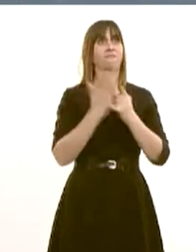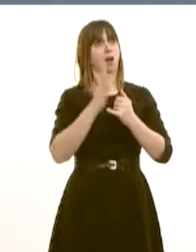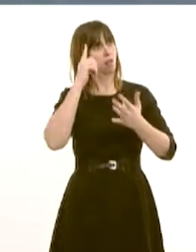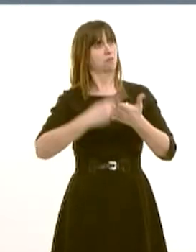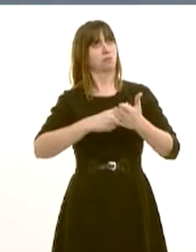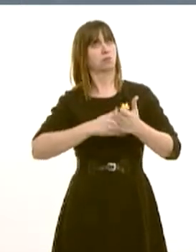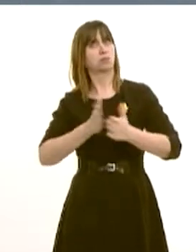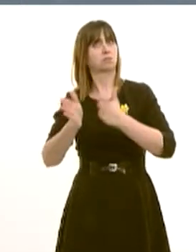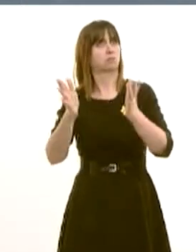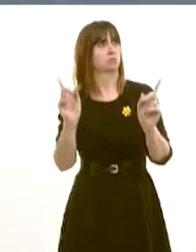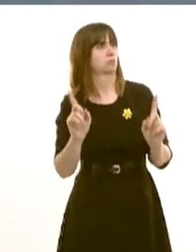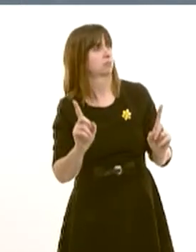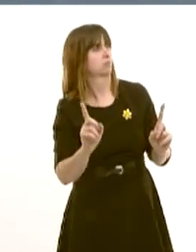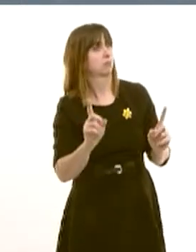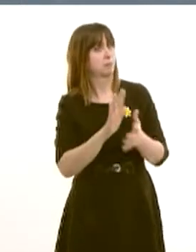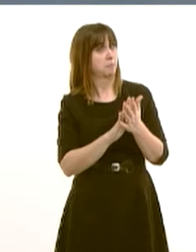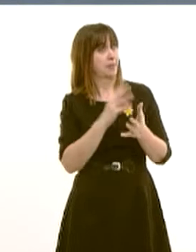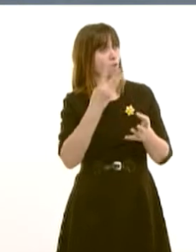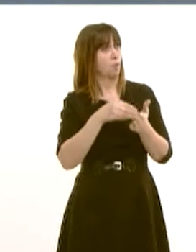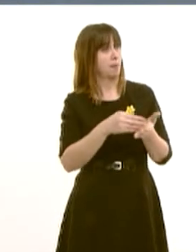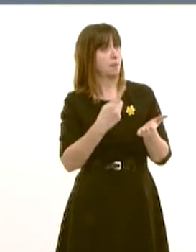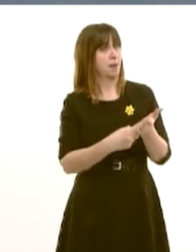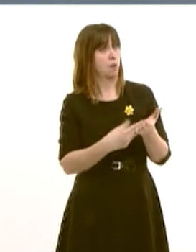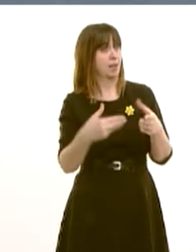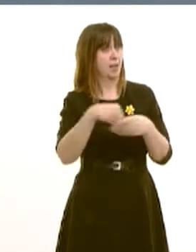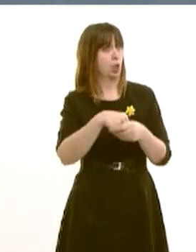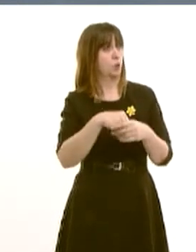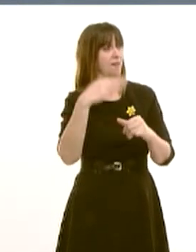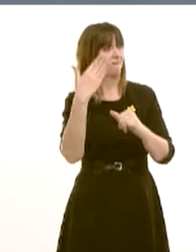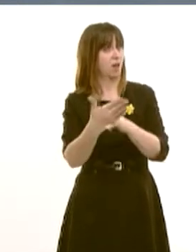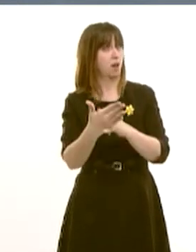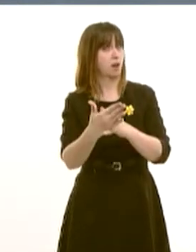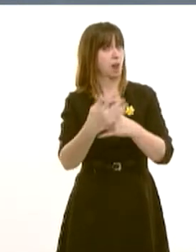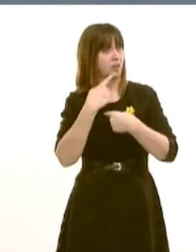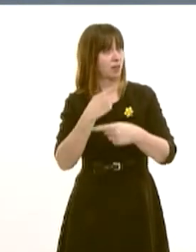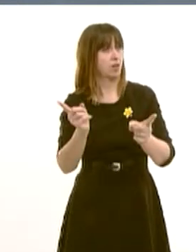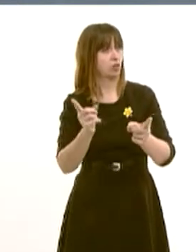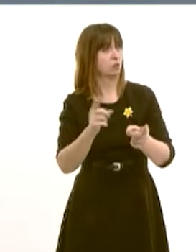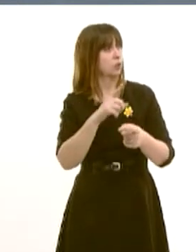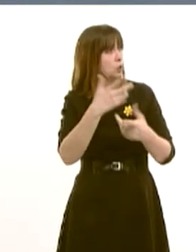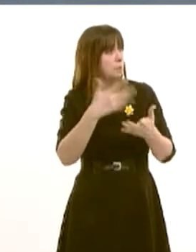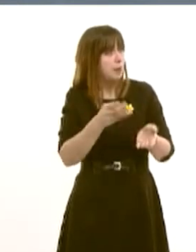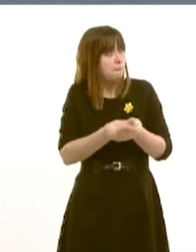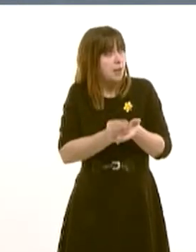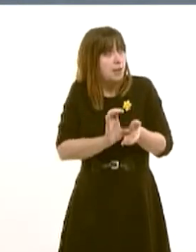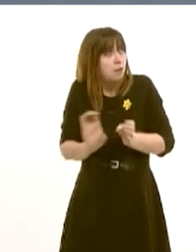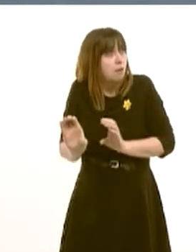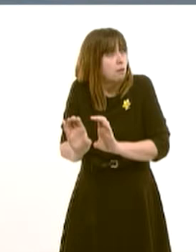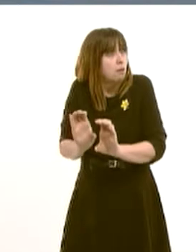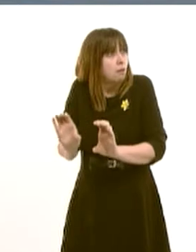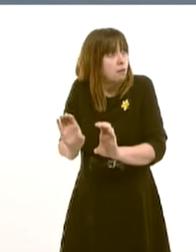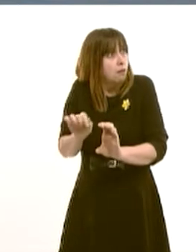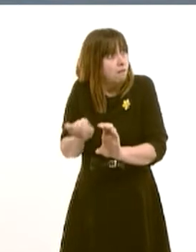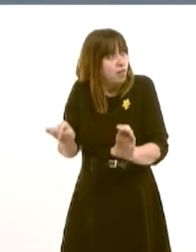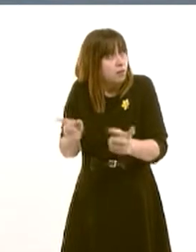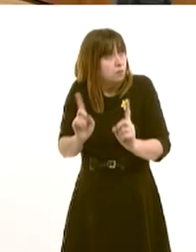going to be? Does this figure include the cost of the proposed final directions and have you actually allocated any money in respect